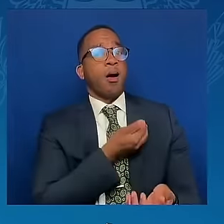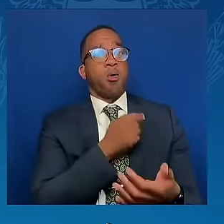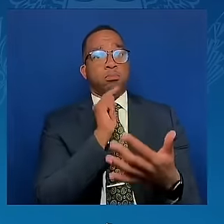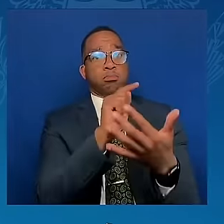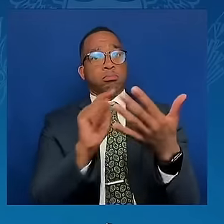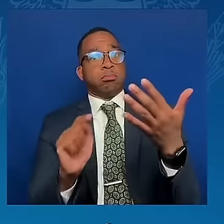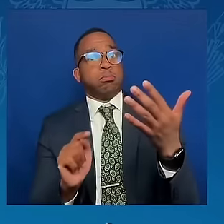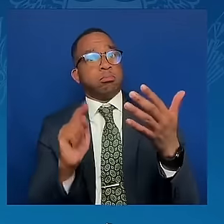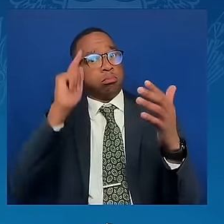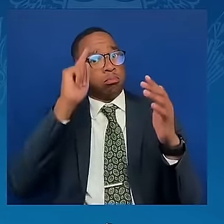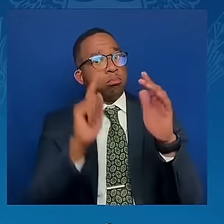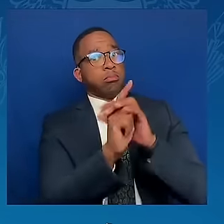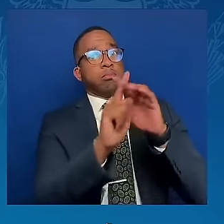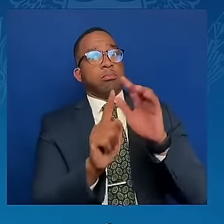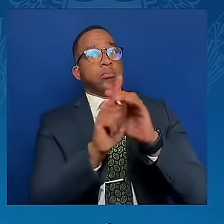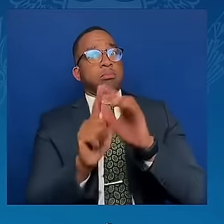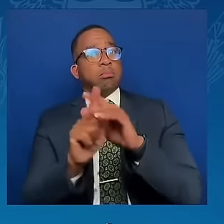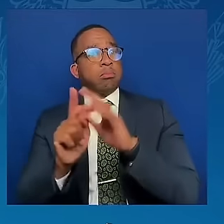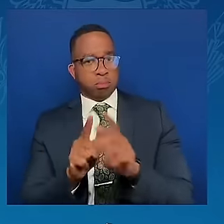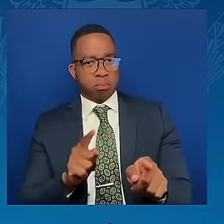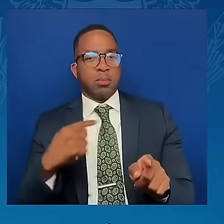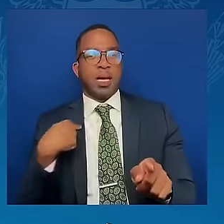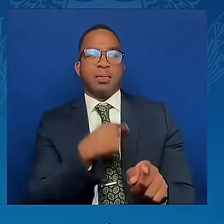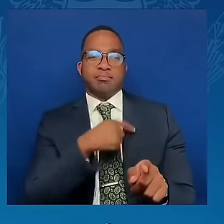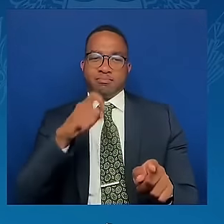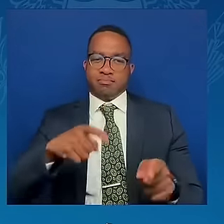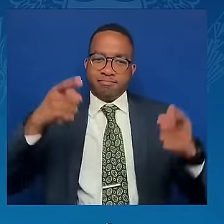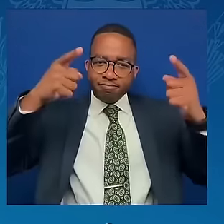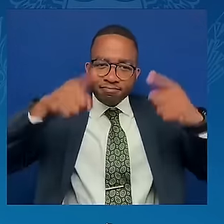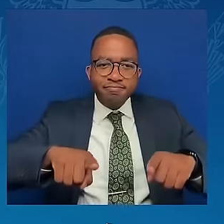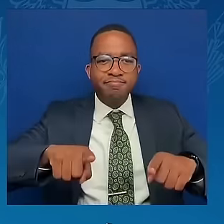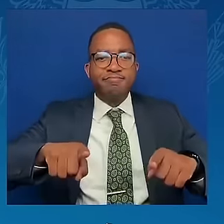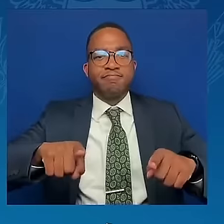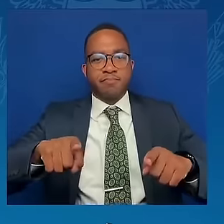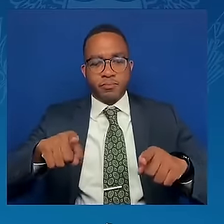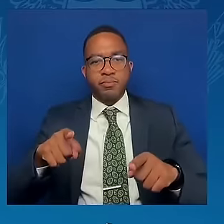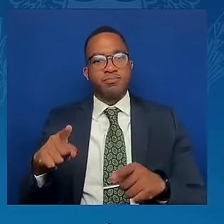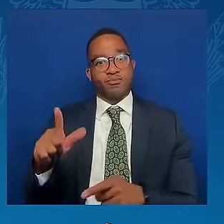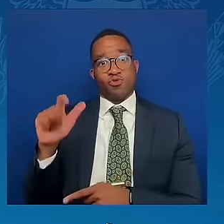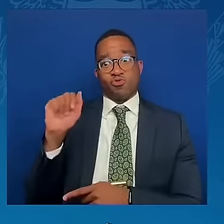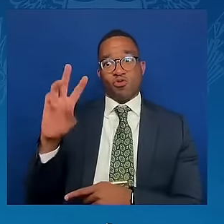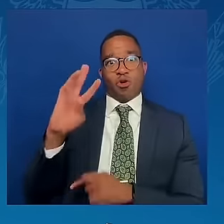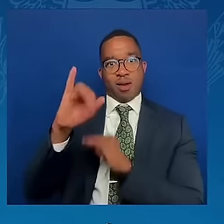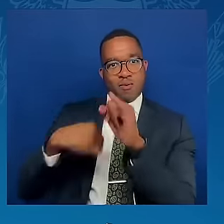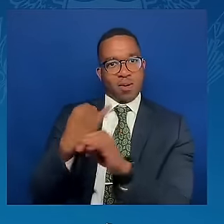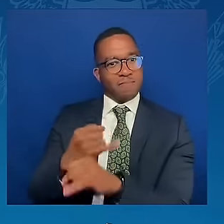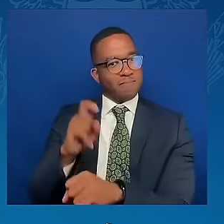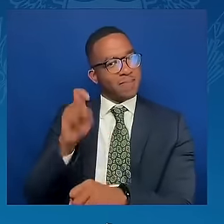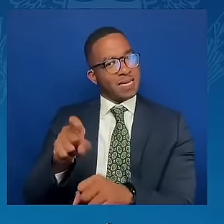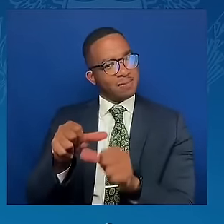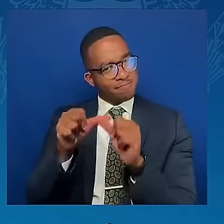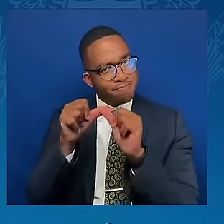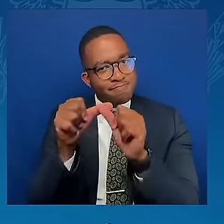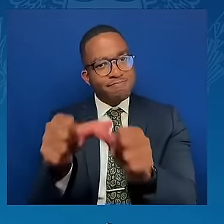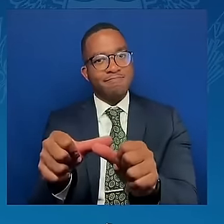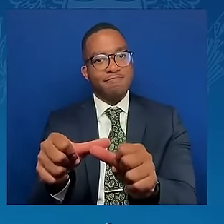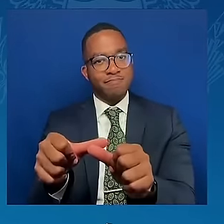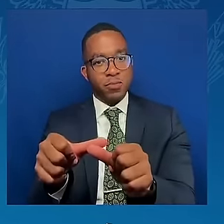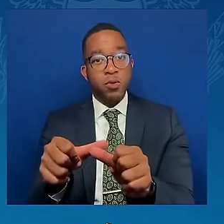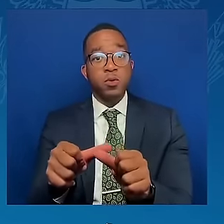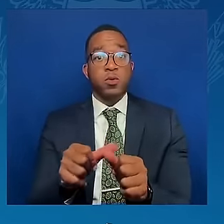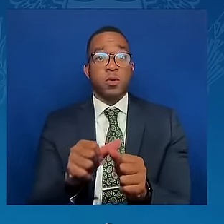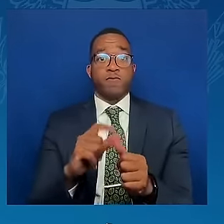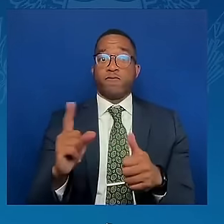of international law can be maintained. These are the first words of the UN Charter, but they are